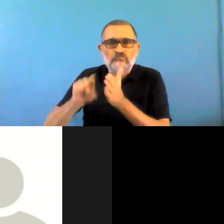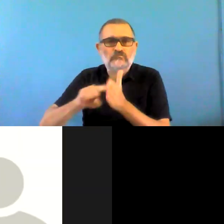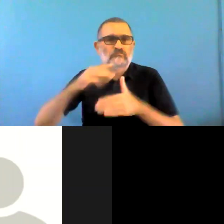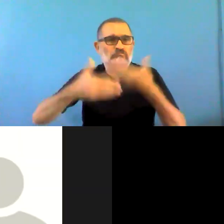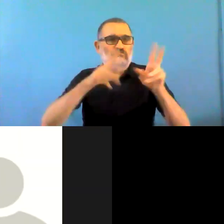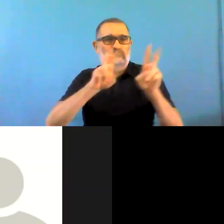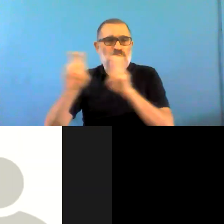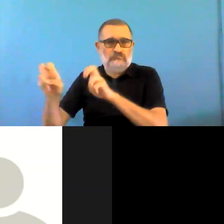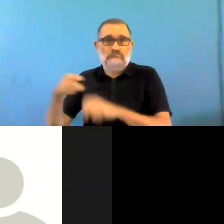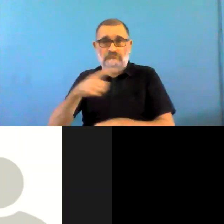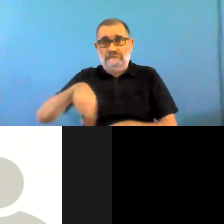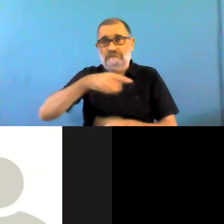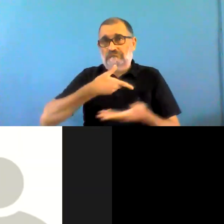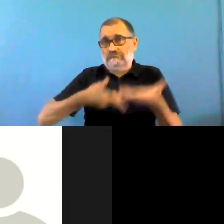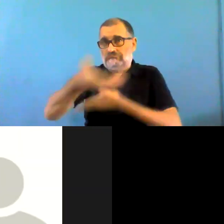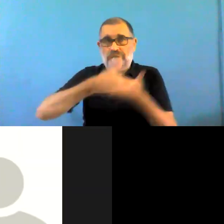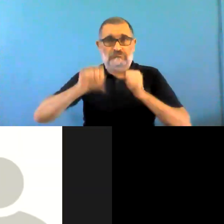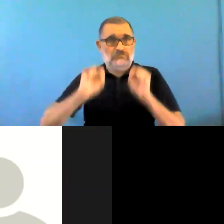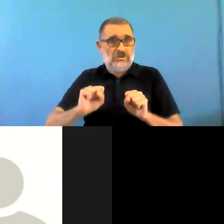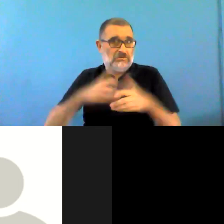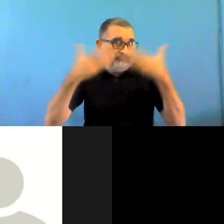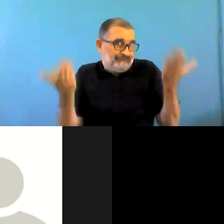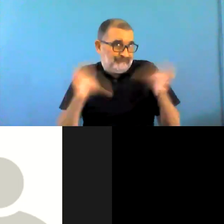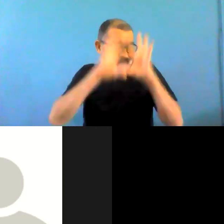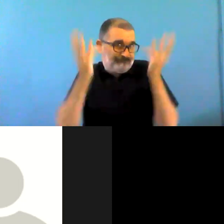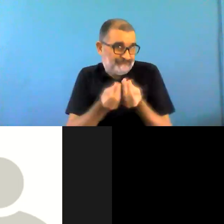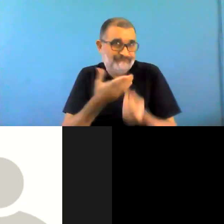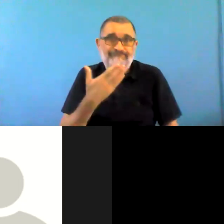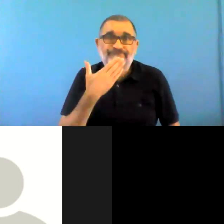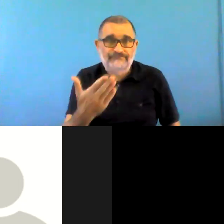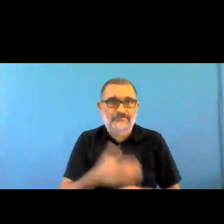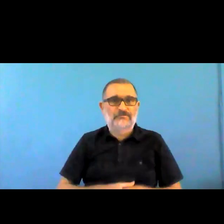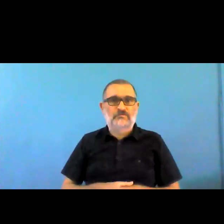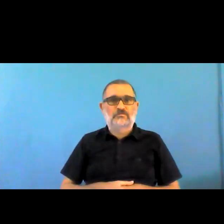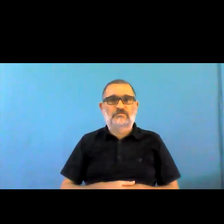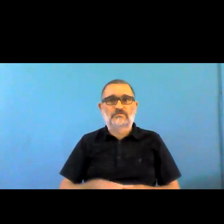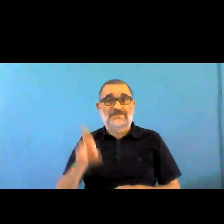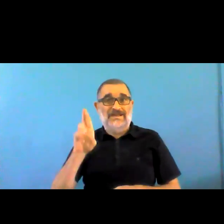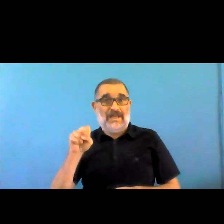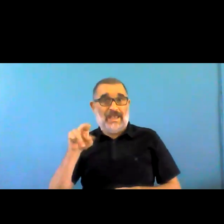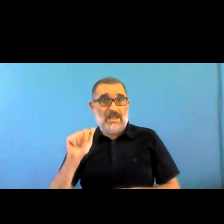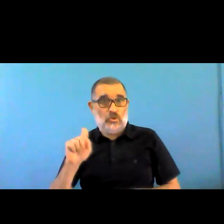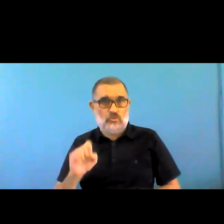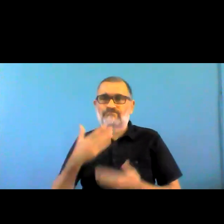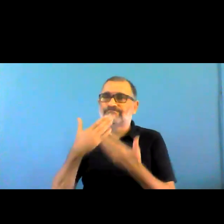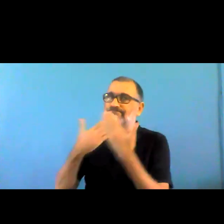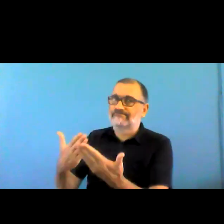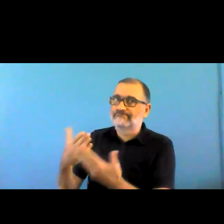Thanks again, Deborah. We have a question here for Minister Diyal Singh.